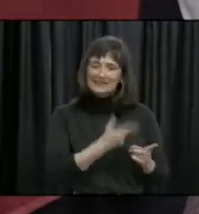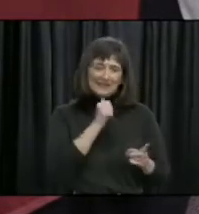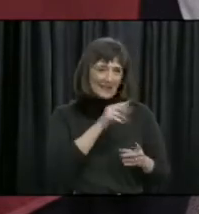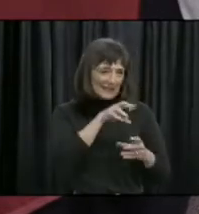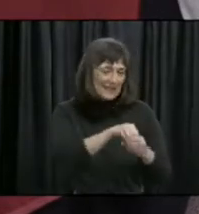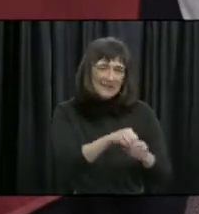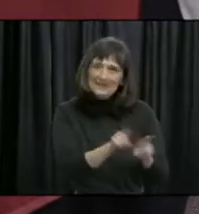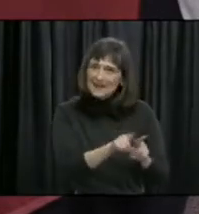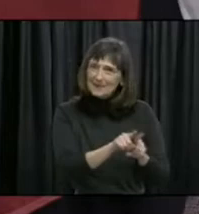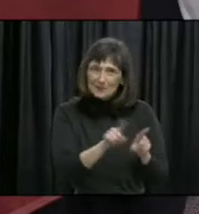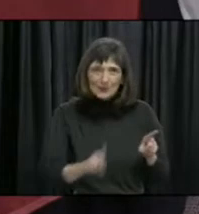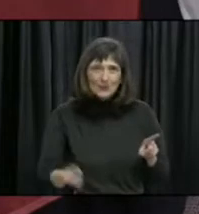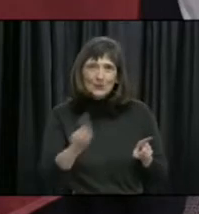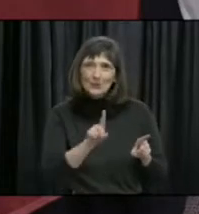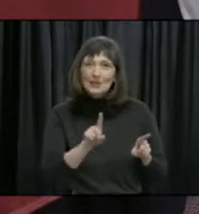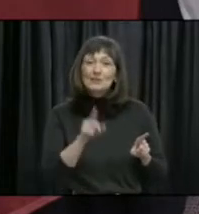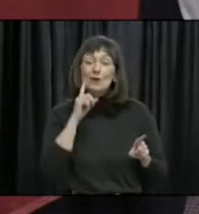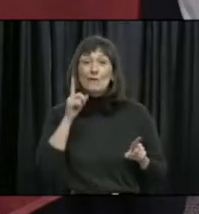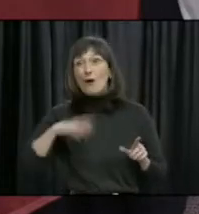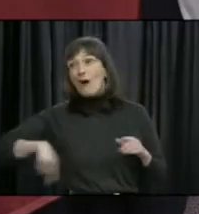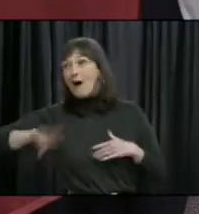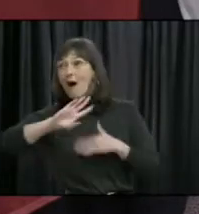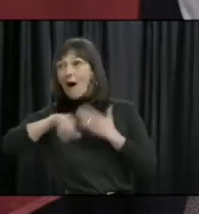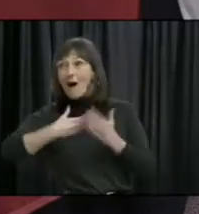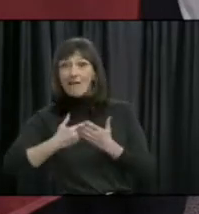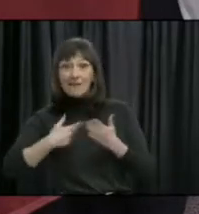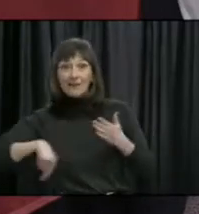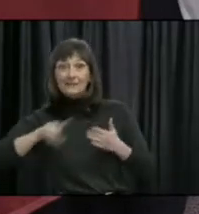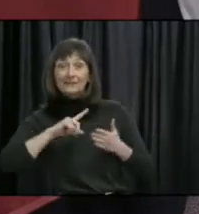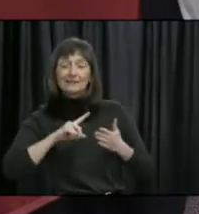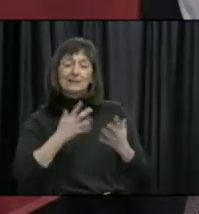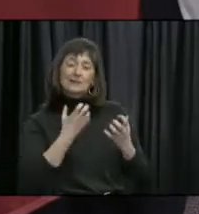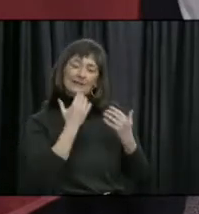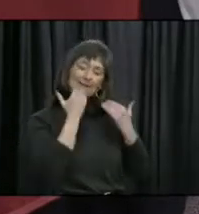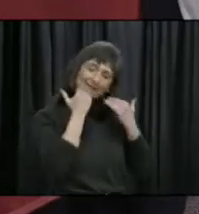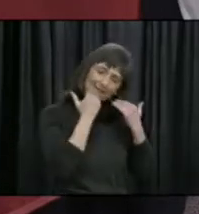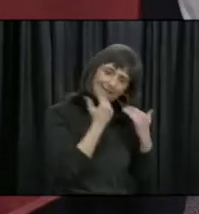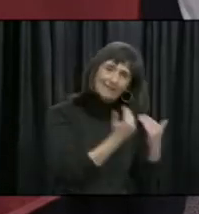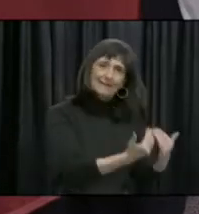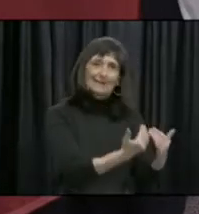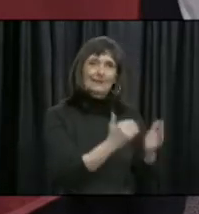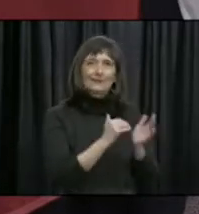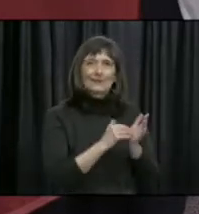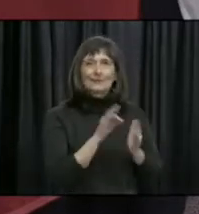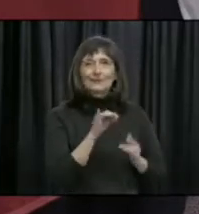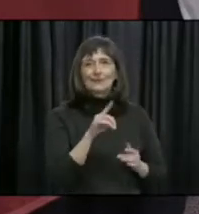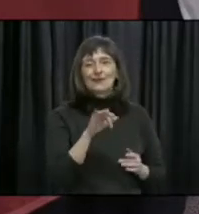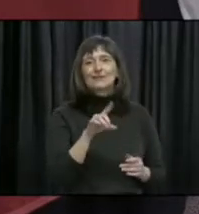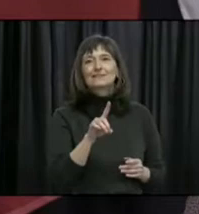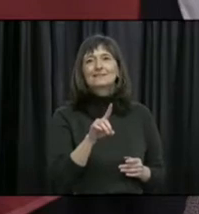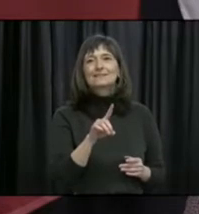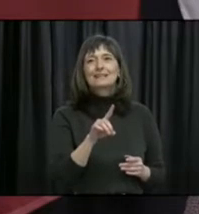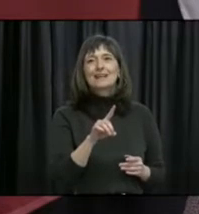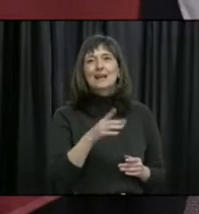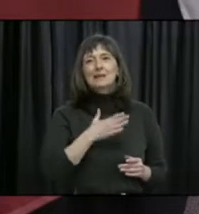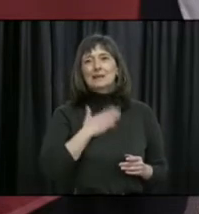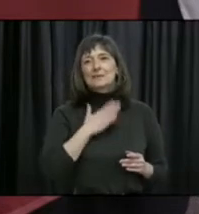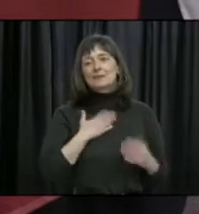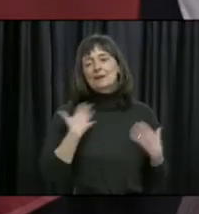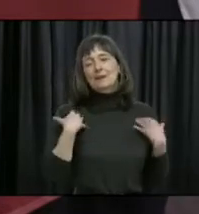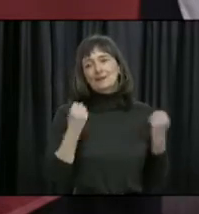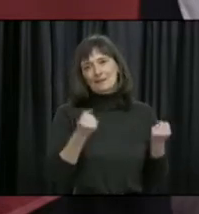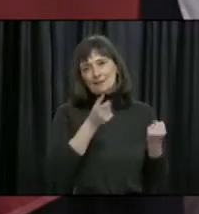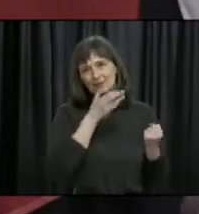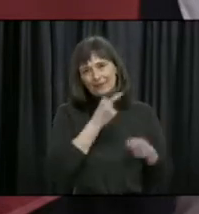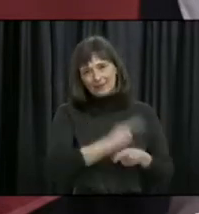Newfoundlanders and Labradorians, I want to say thank you to Dr. Fitzgerald and to wish her a very happy and a healthy Mother's